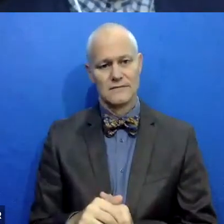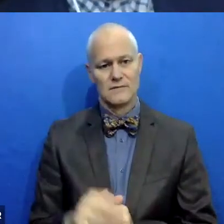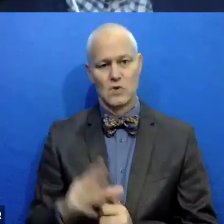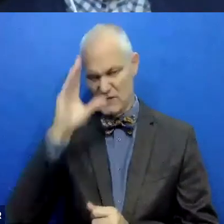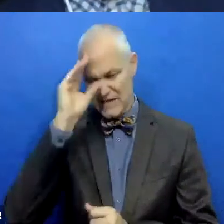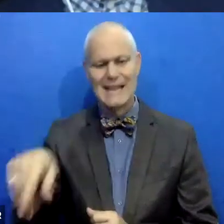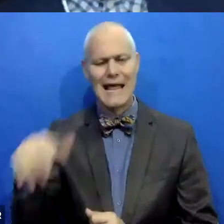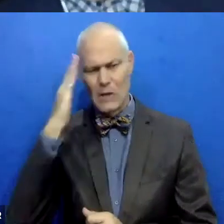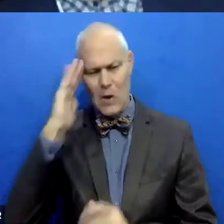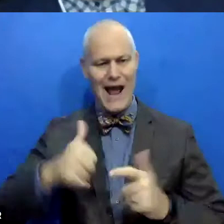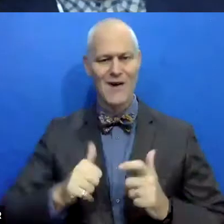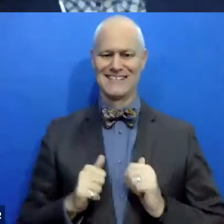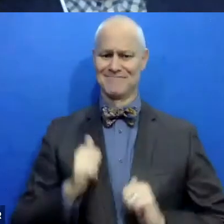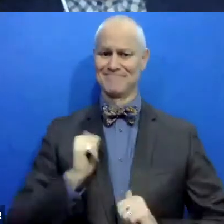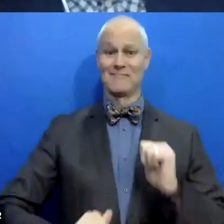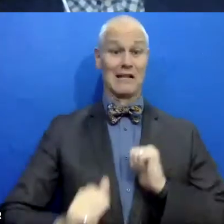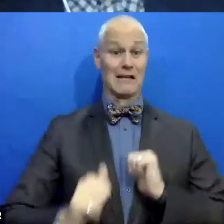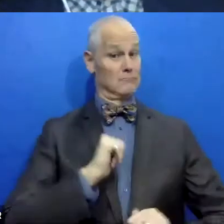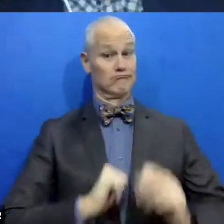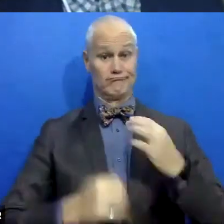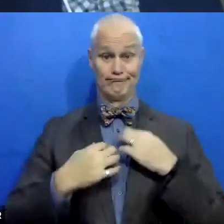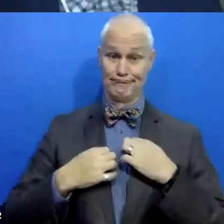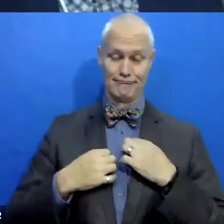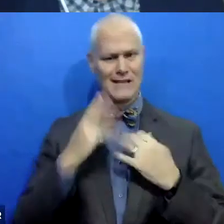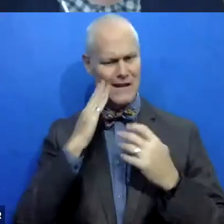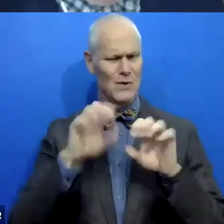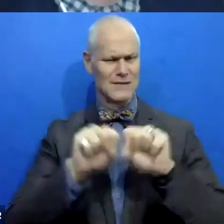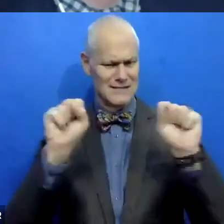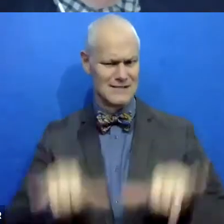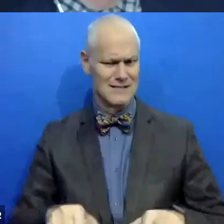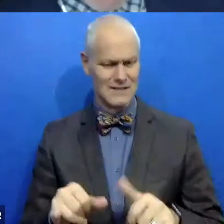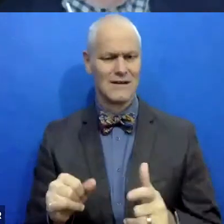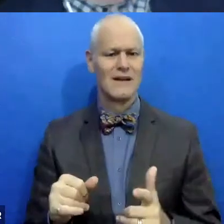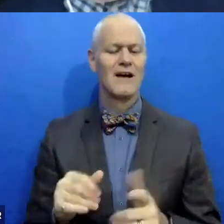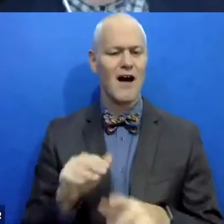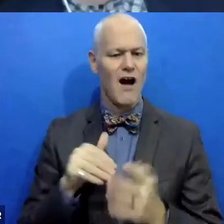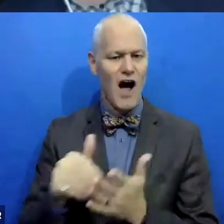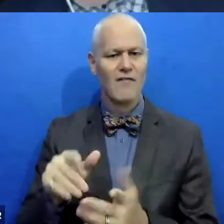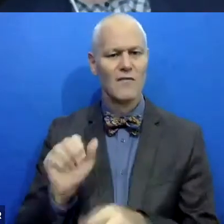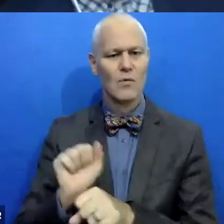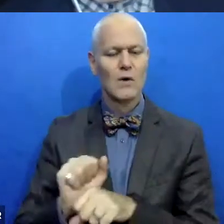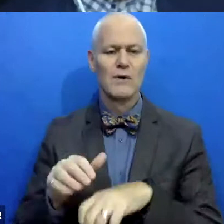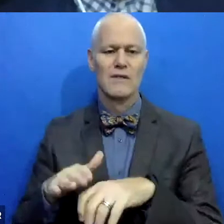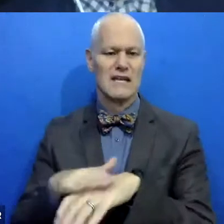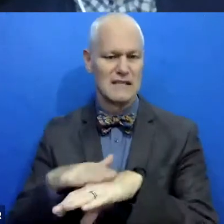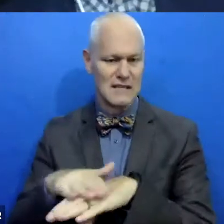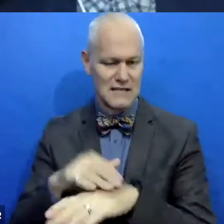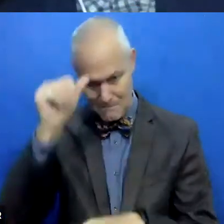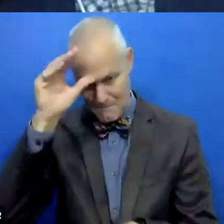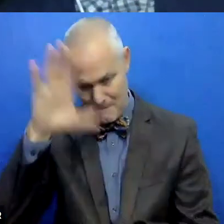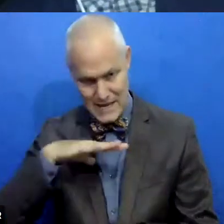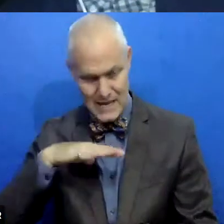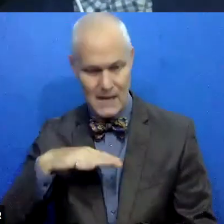they know how to perform. They're really system savvy guys. Um, we're very often working with indigenous men and men of color,